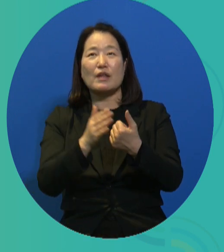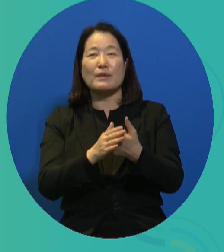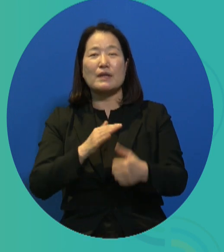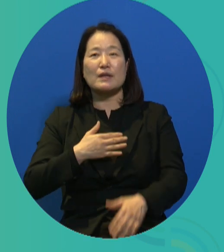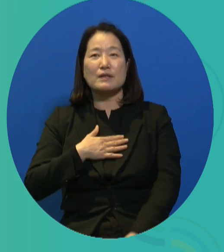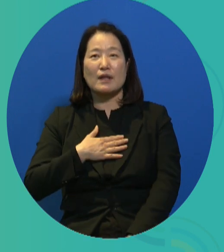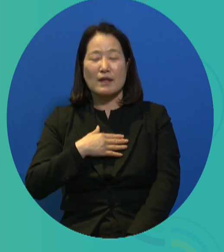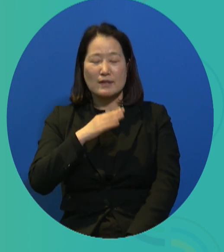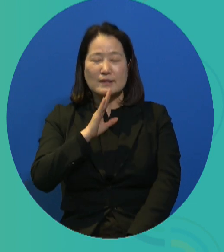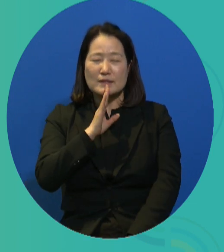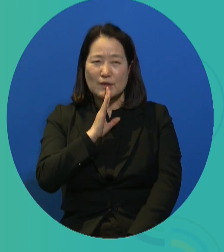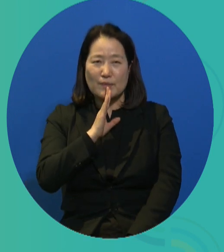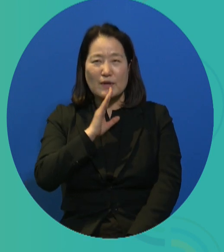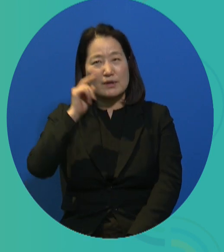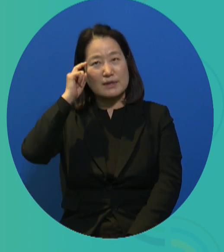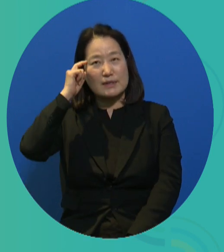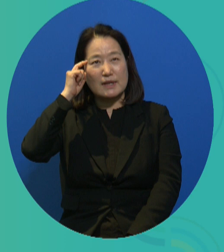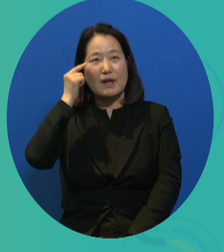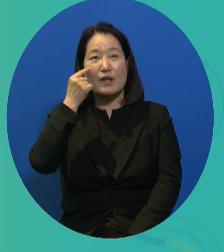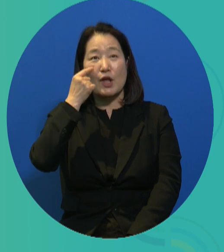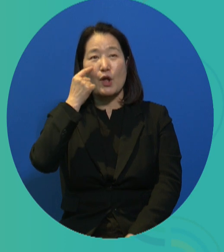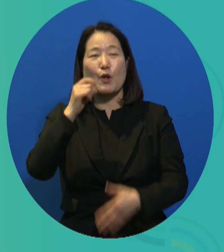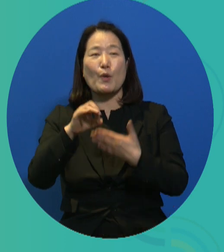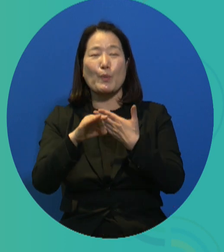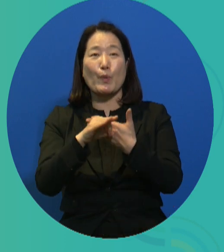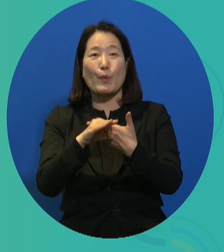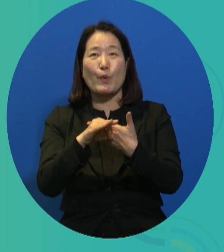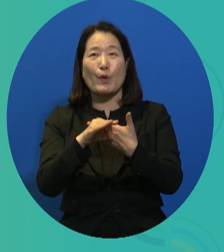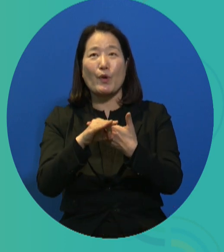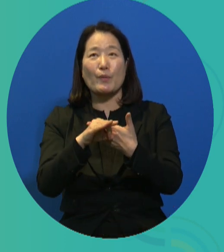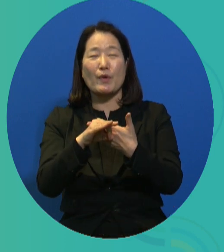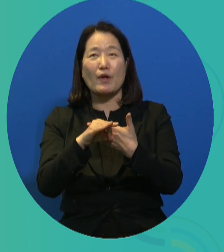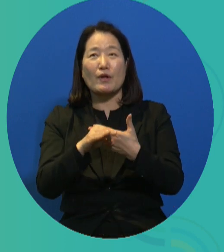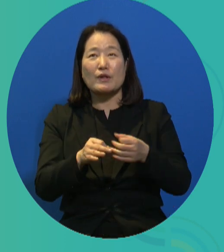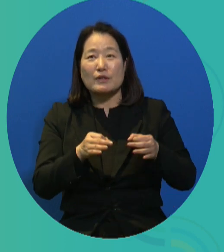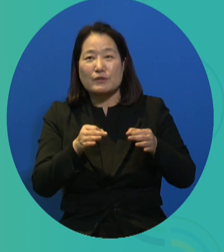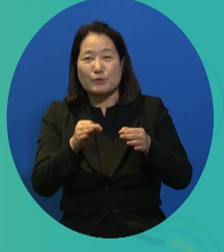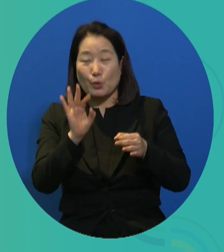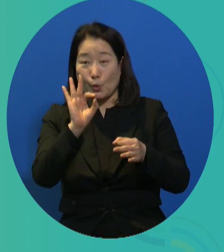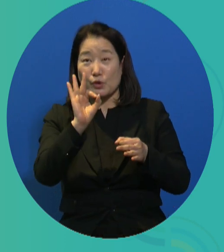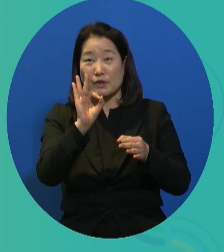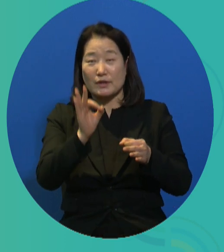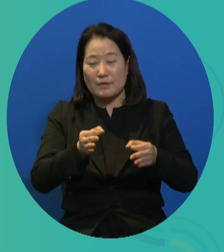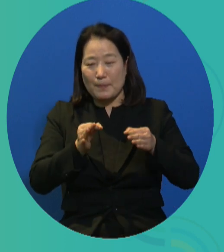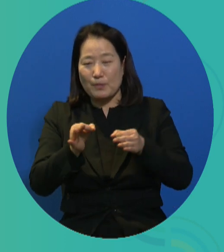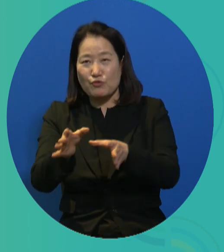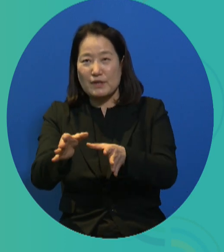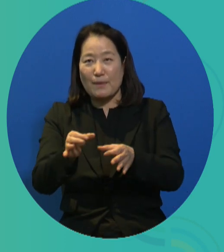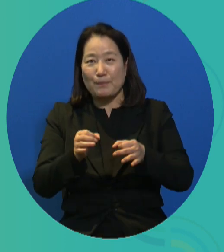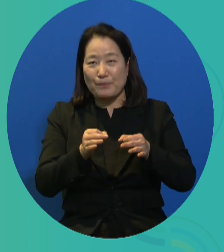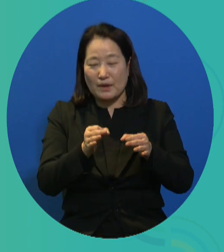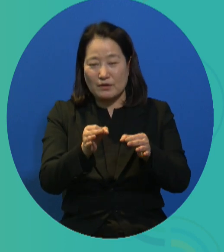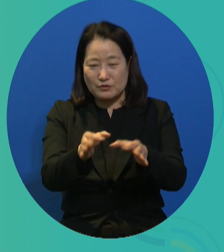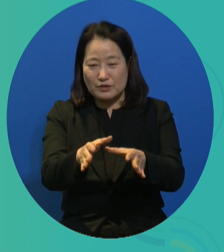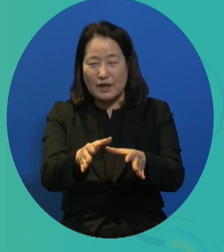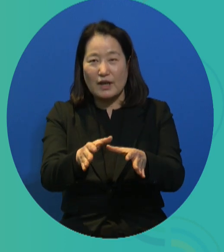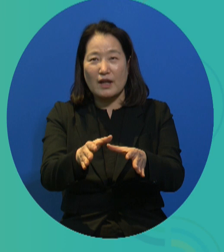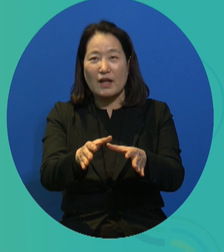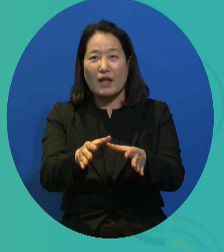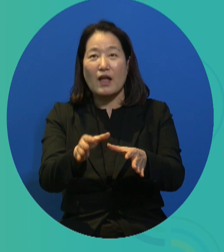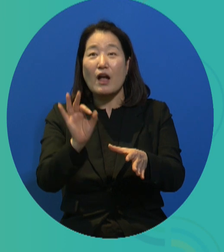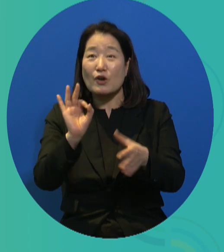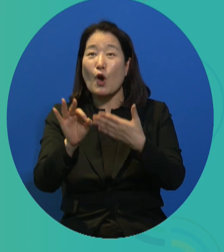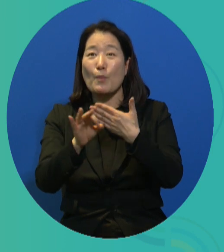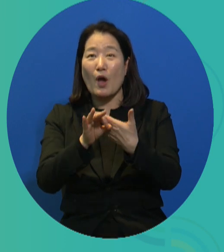profit in the accounting sense of the word. For example, if you look at investment banks, the investment banks will invest